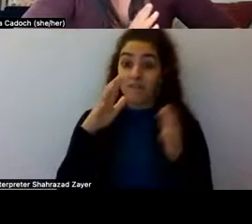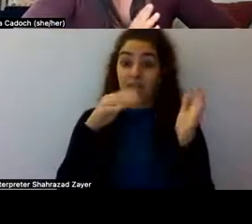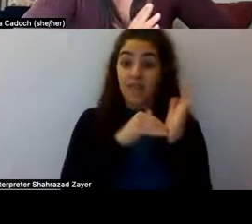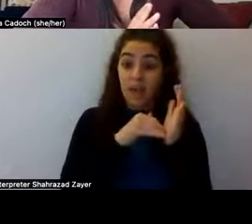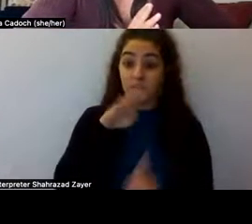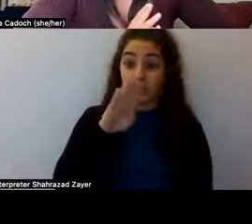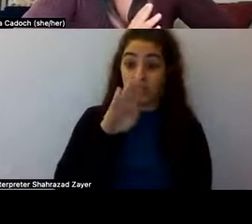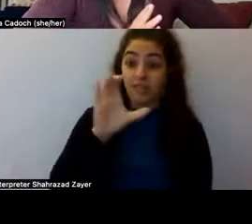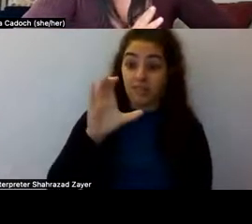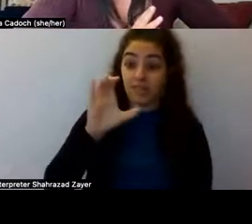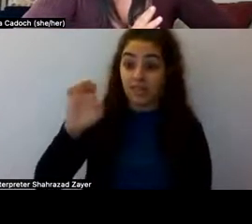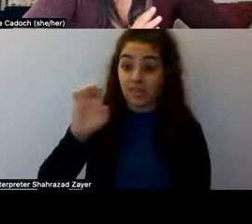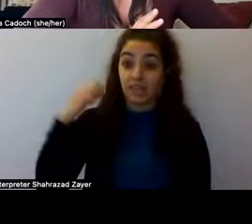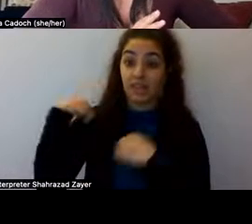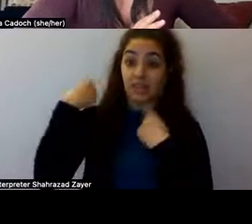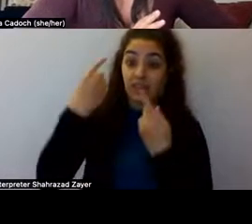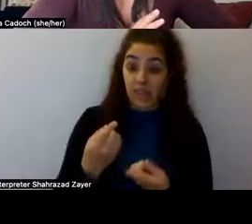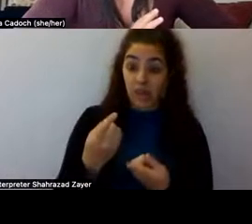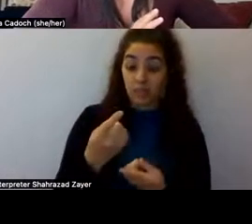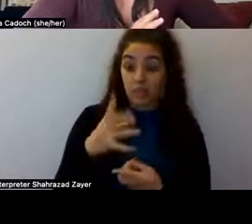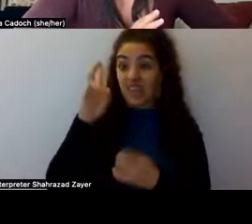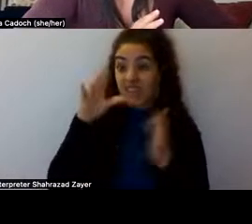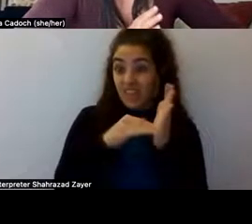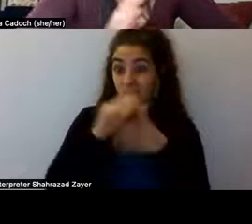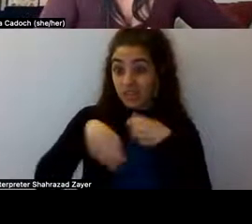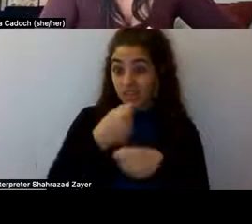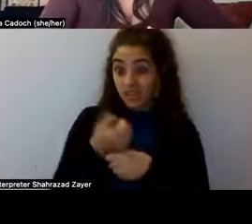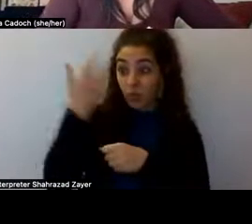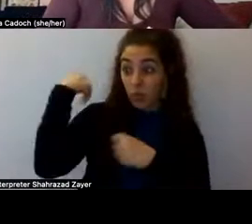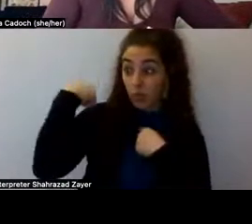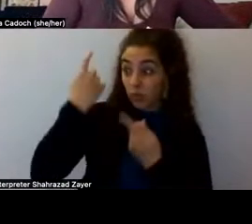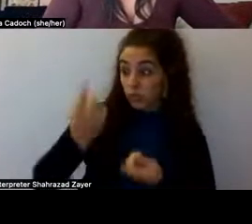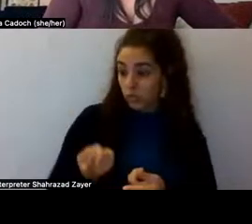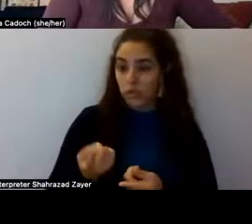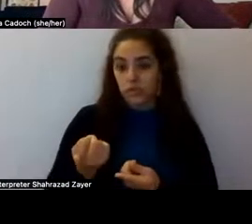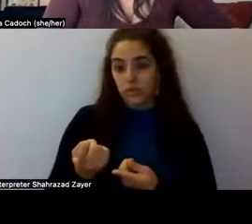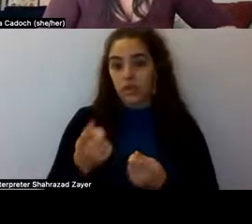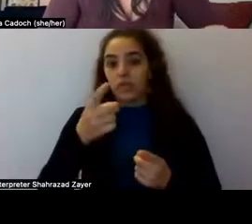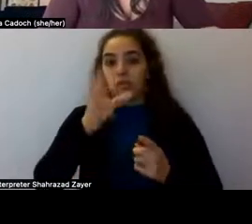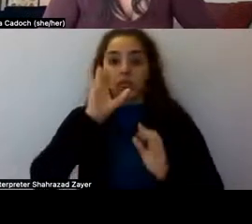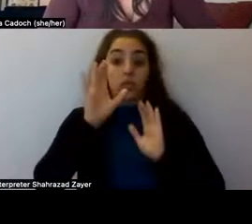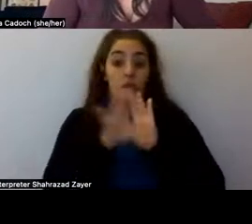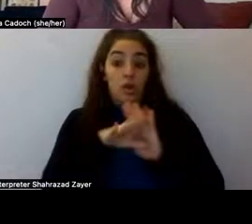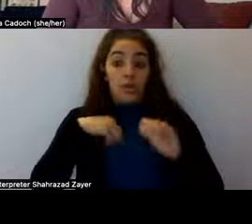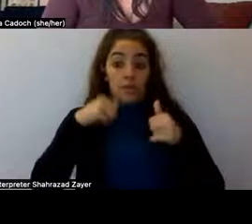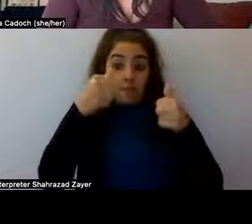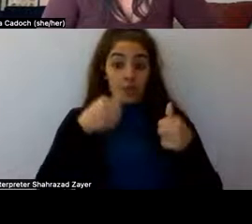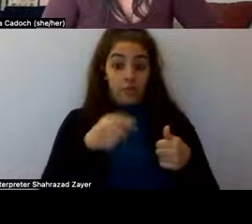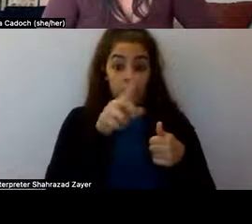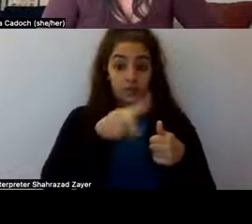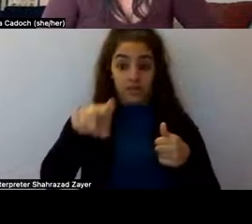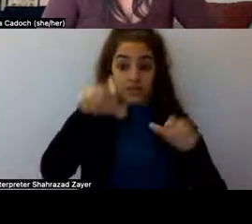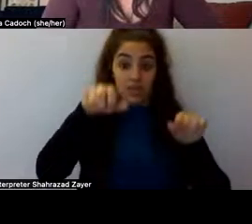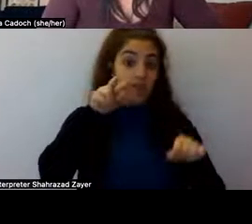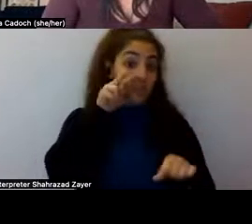almost 7,000 years ago. Um, and in the photos that you find that I've put over here, um,